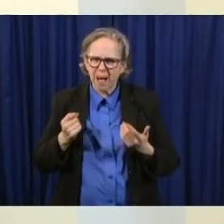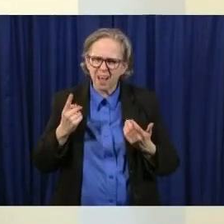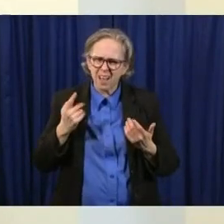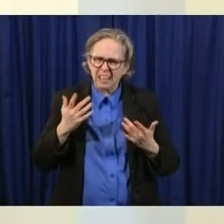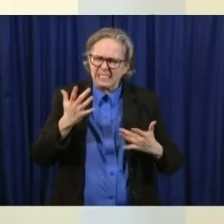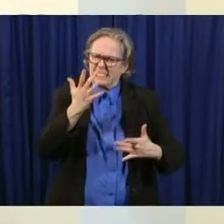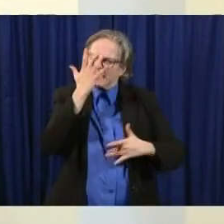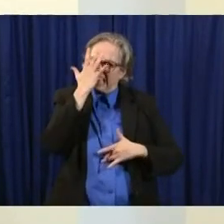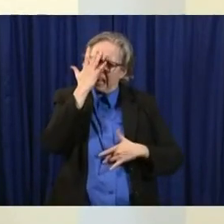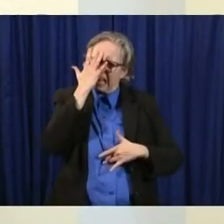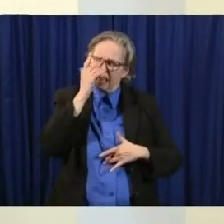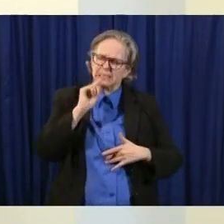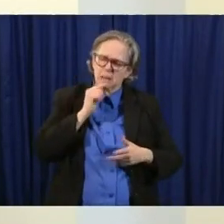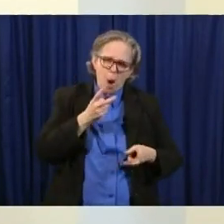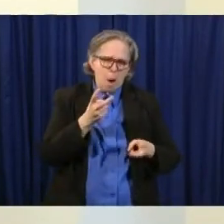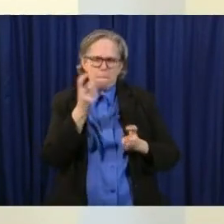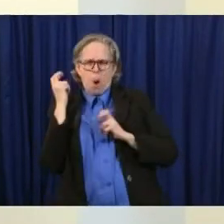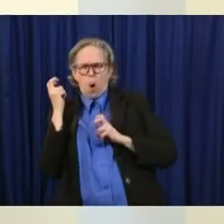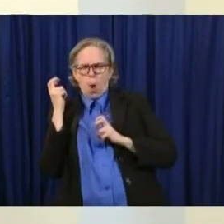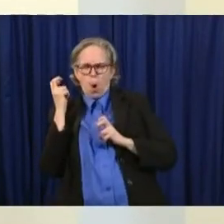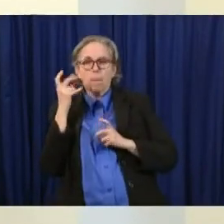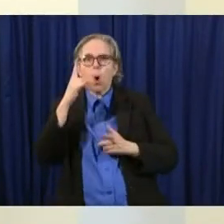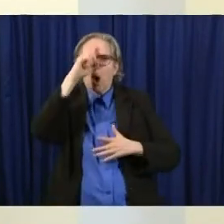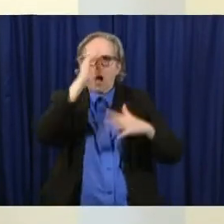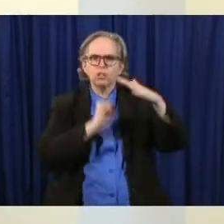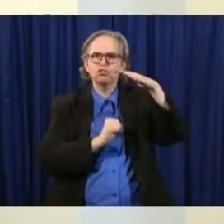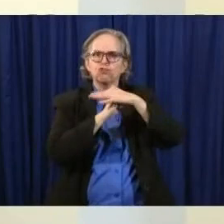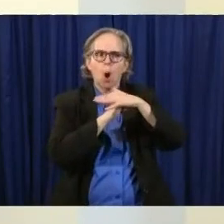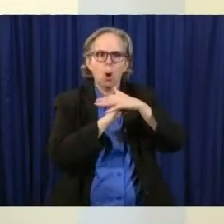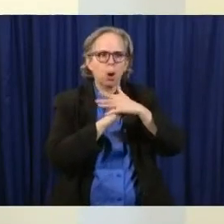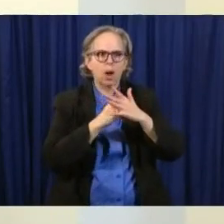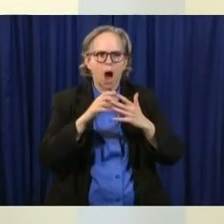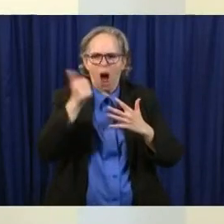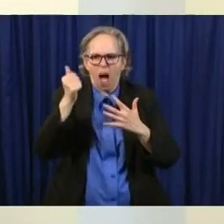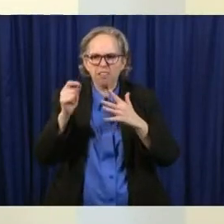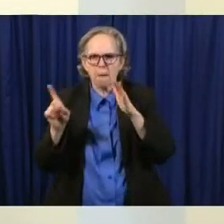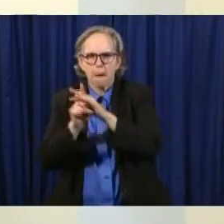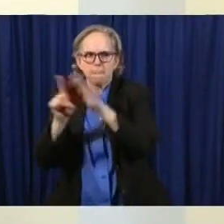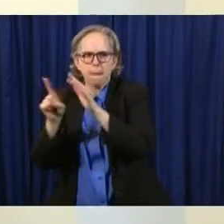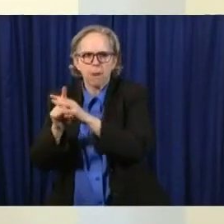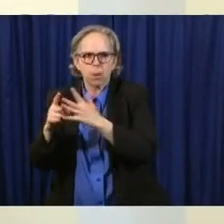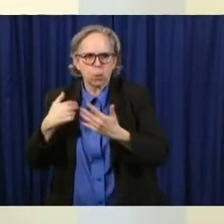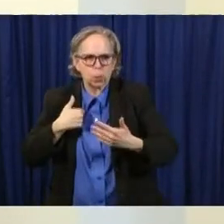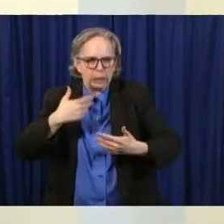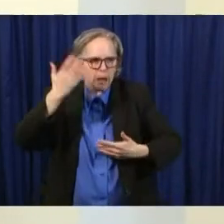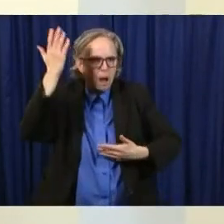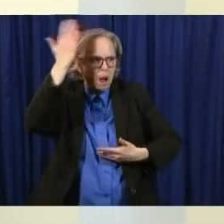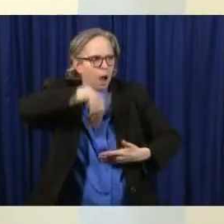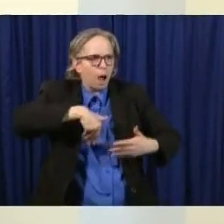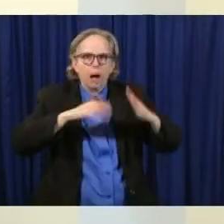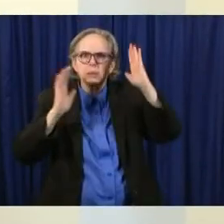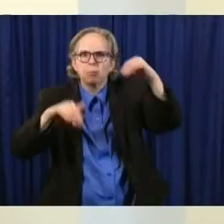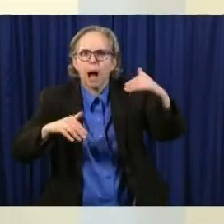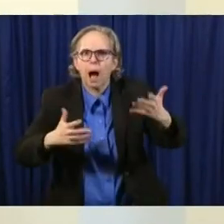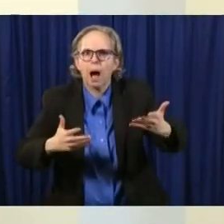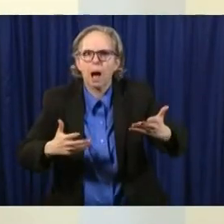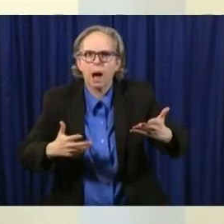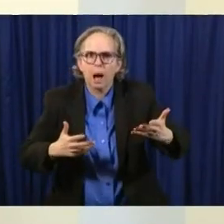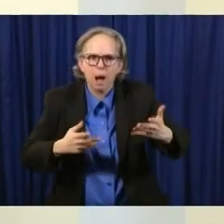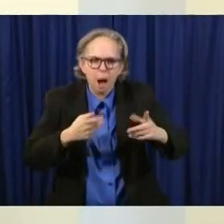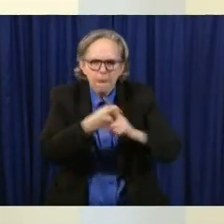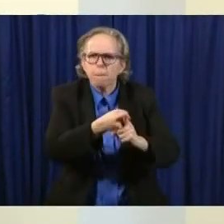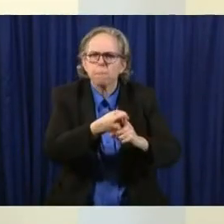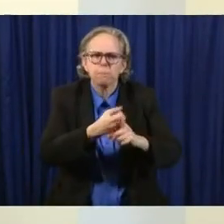we are learning that people are having strokes and other kinds of things that we didn't understand in the beginning so this is still a very dangerous